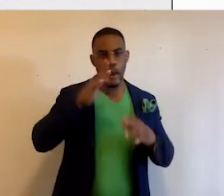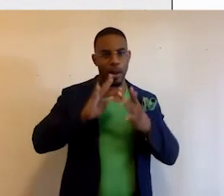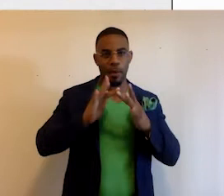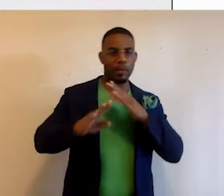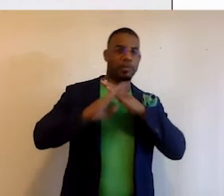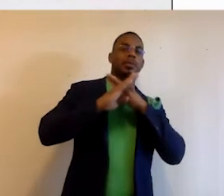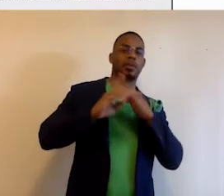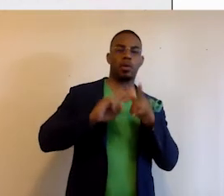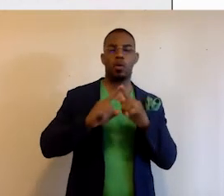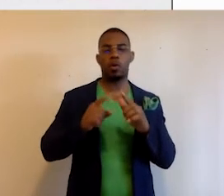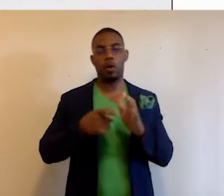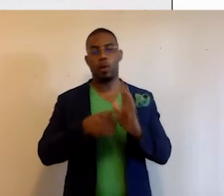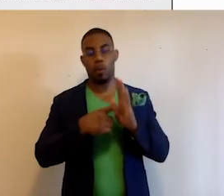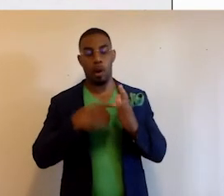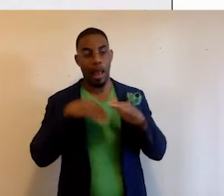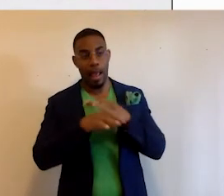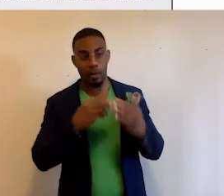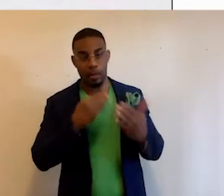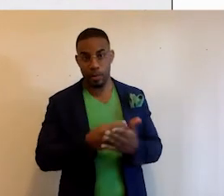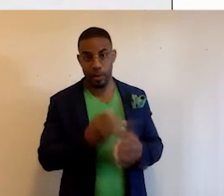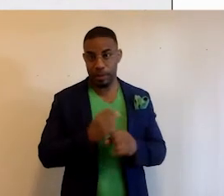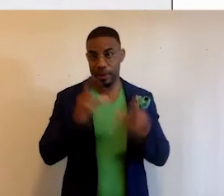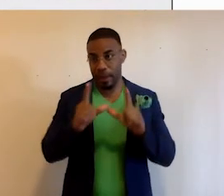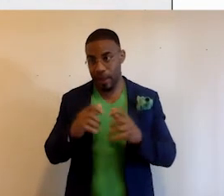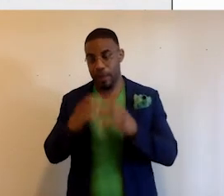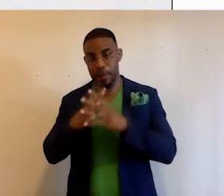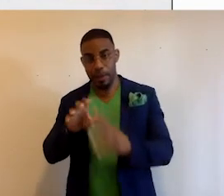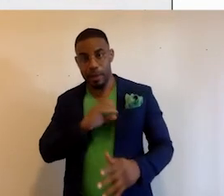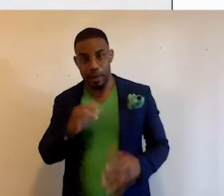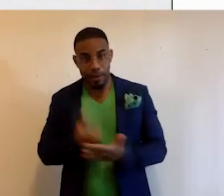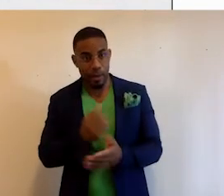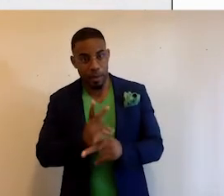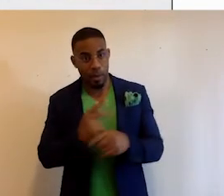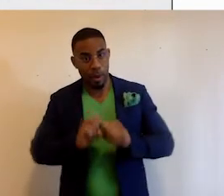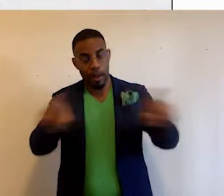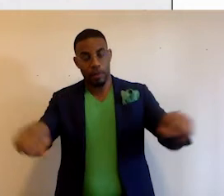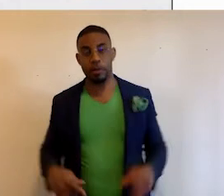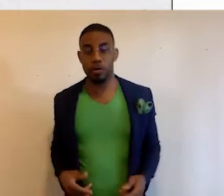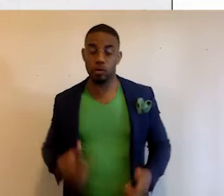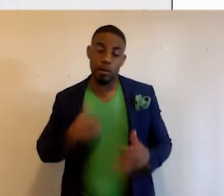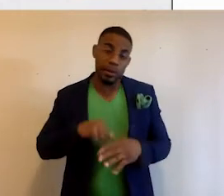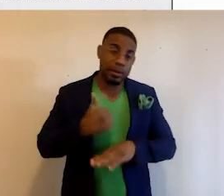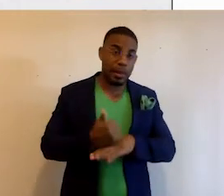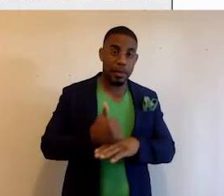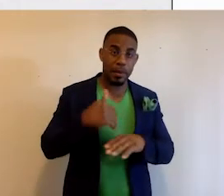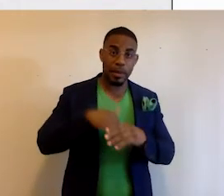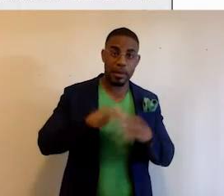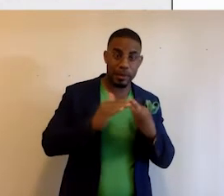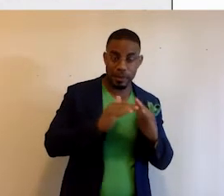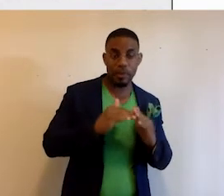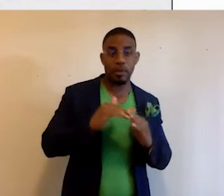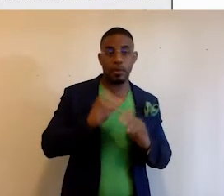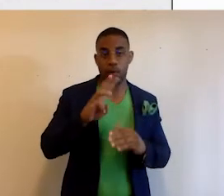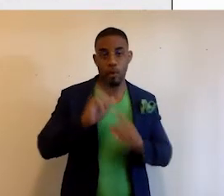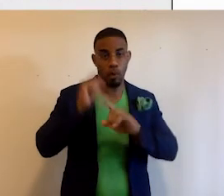neither did it require access to capital to pay for licenses, buildings, and staff in order to get products out there. So I established inner-city software with the